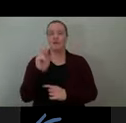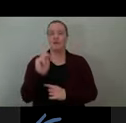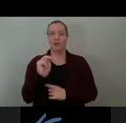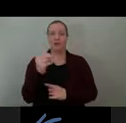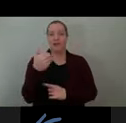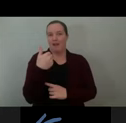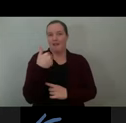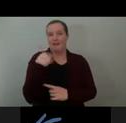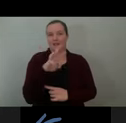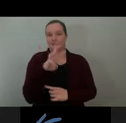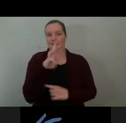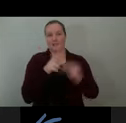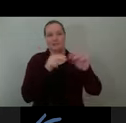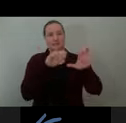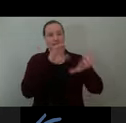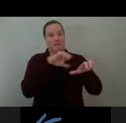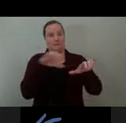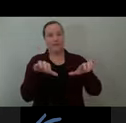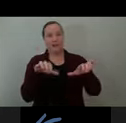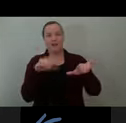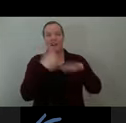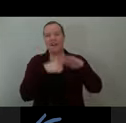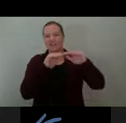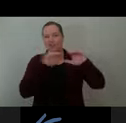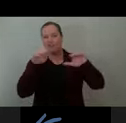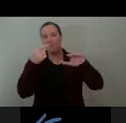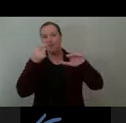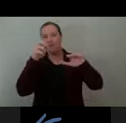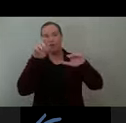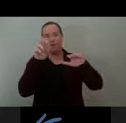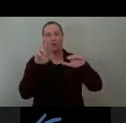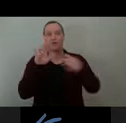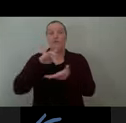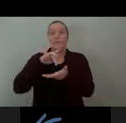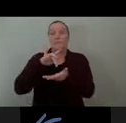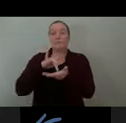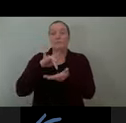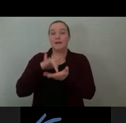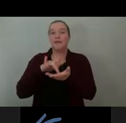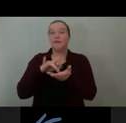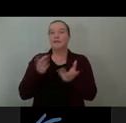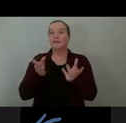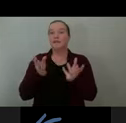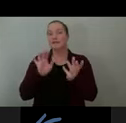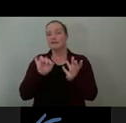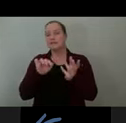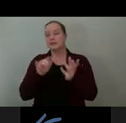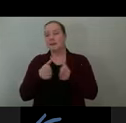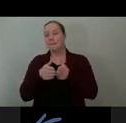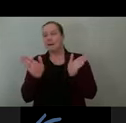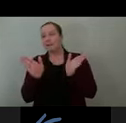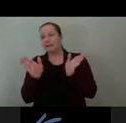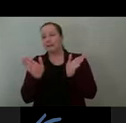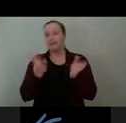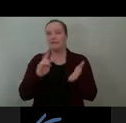occupying the space under the gardener, the middle one being a public pavilion where public activities can